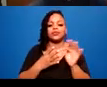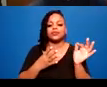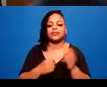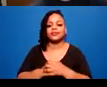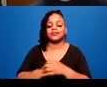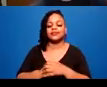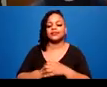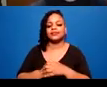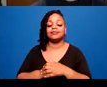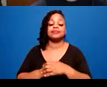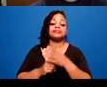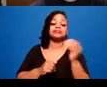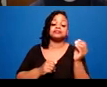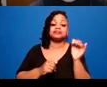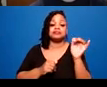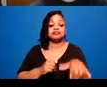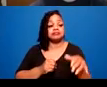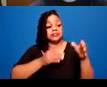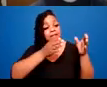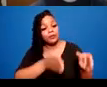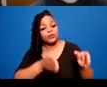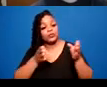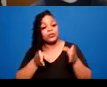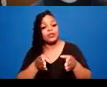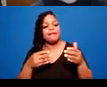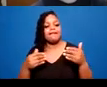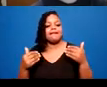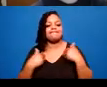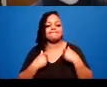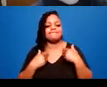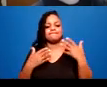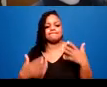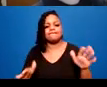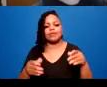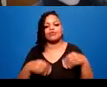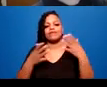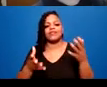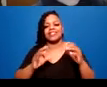provided a clear and appropriate message about their rights and responsibilities.